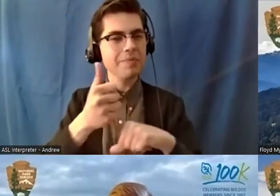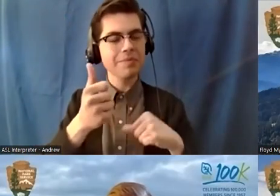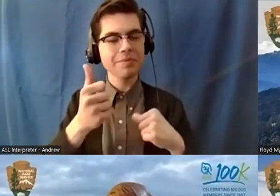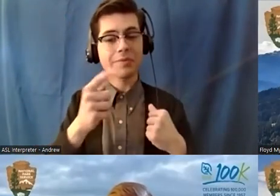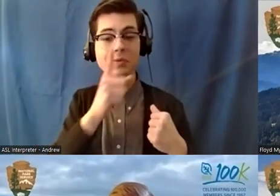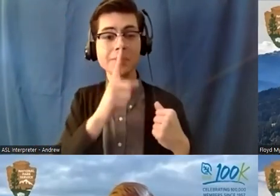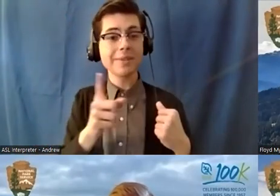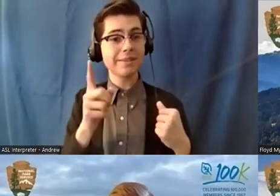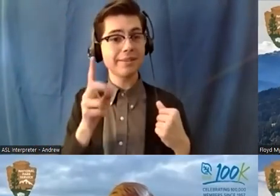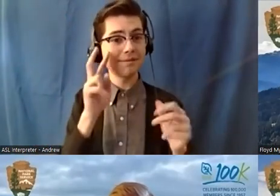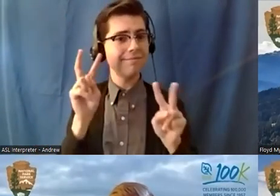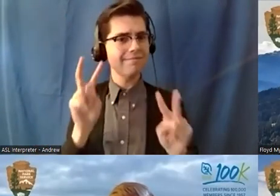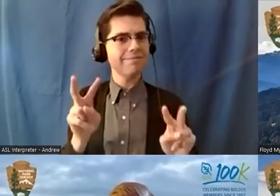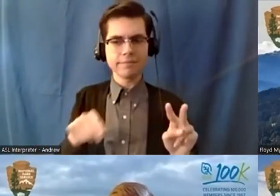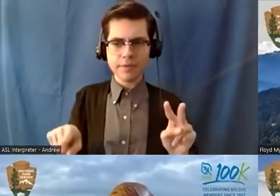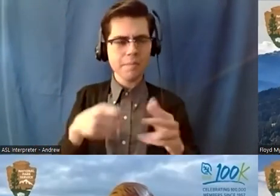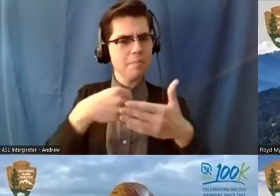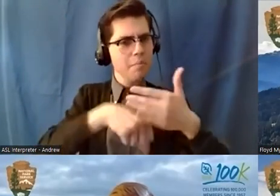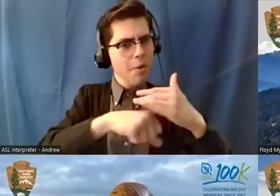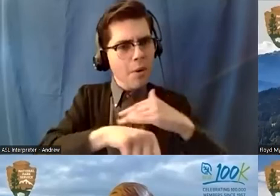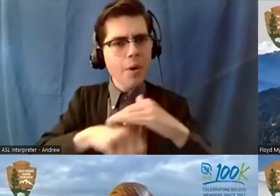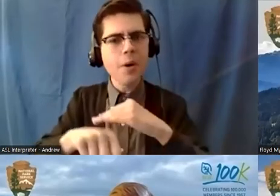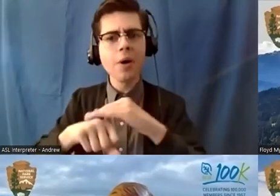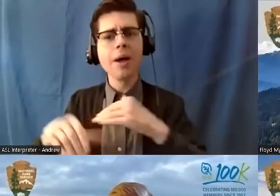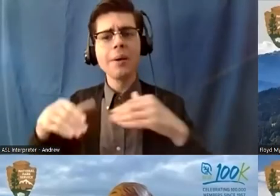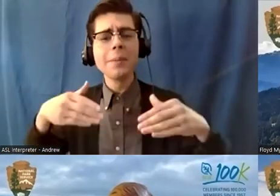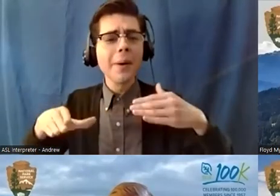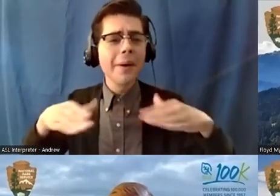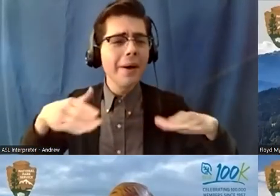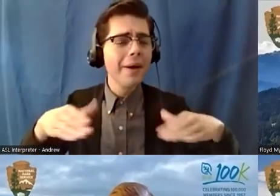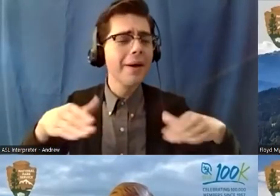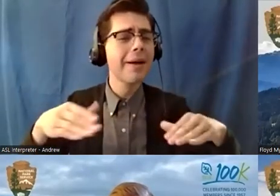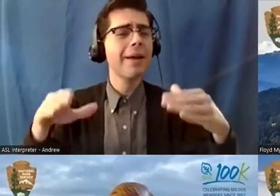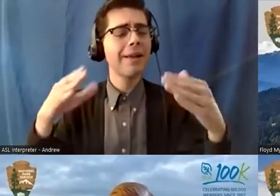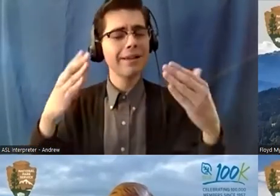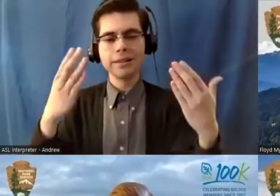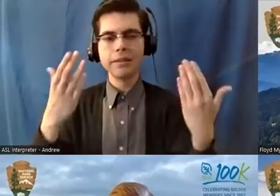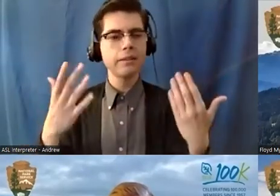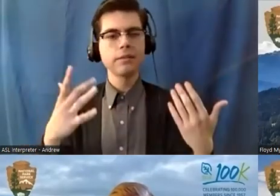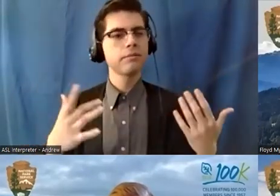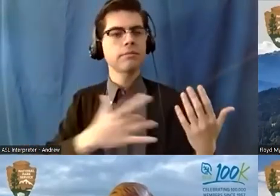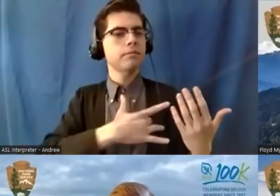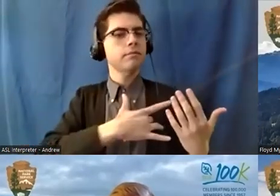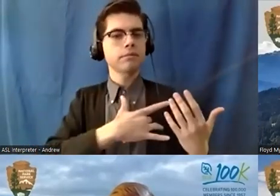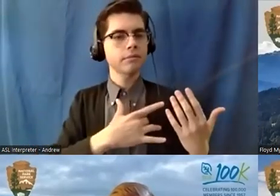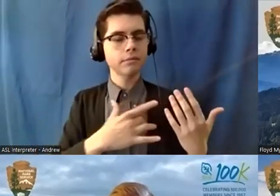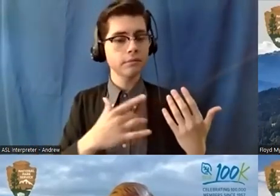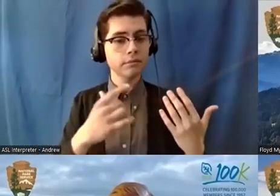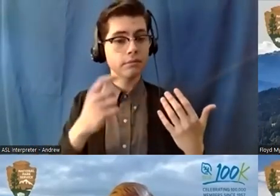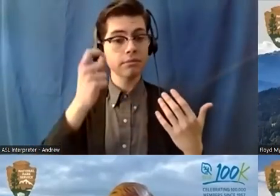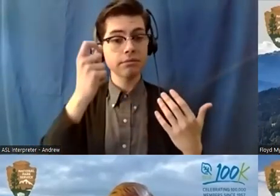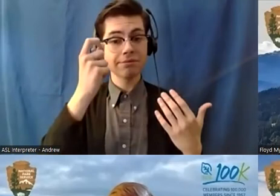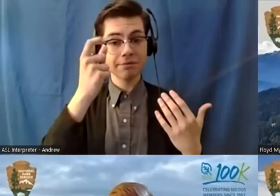steps in life and i never grow tired of it and i say well it'd be my time to go when i do and i never